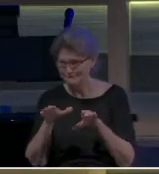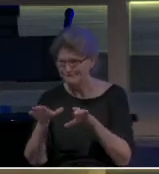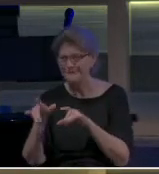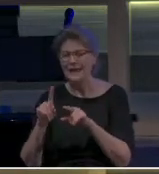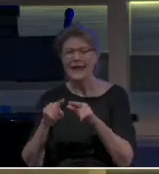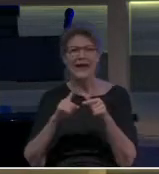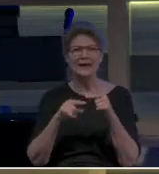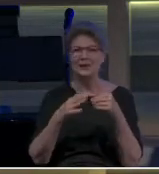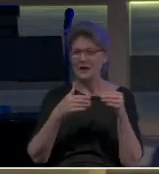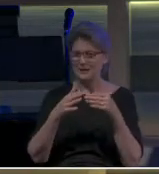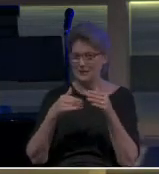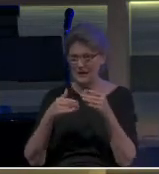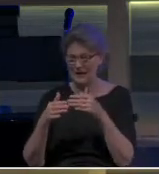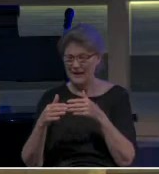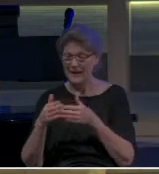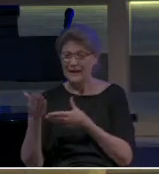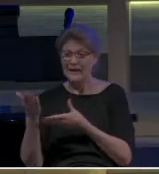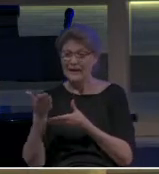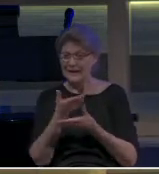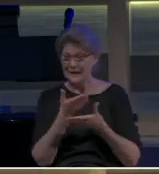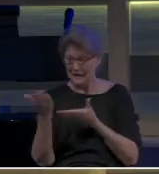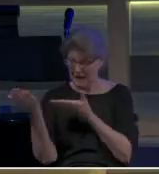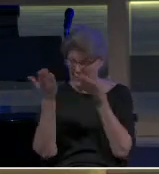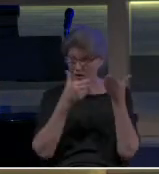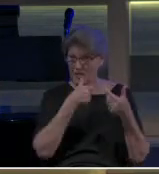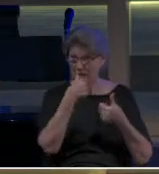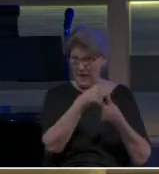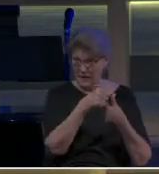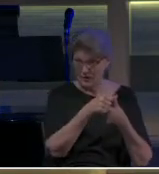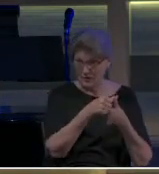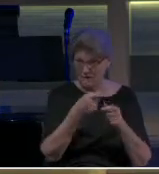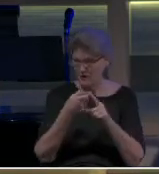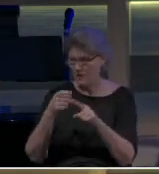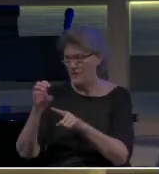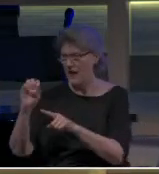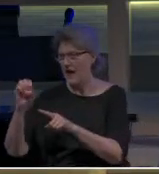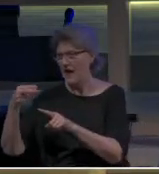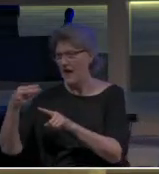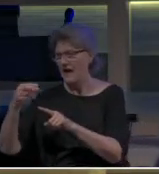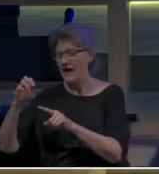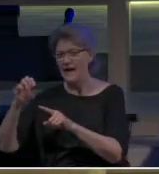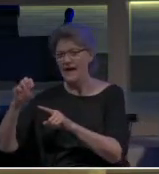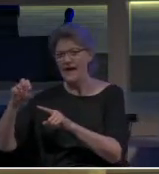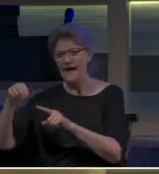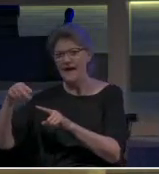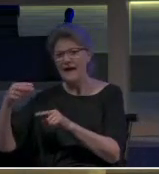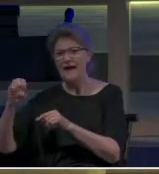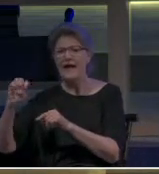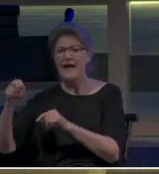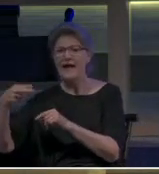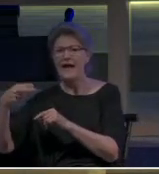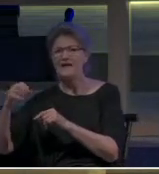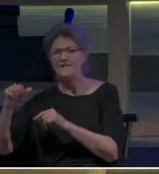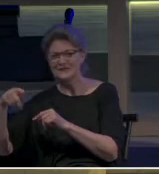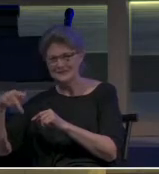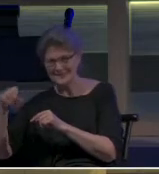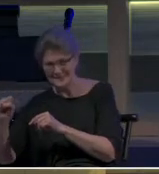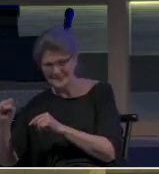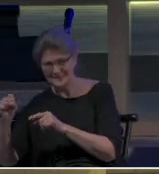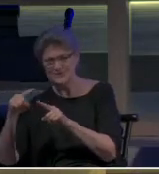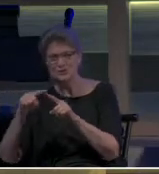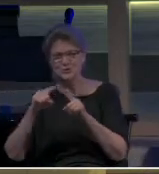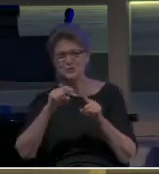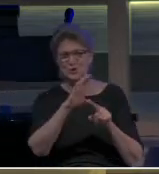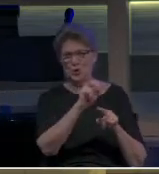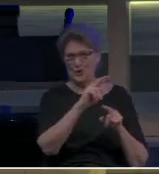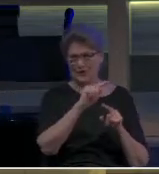severe letter from Ephesus to Corinth. We read about that in 2 Corinthians. We don't have that letter. But the severe letter,